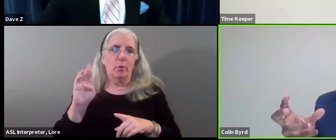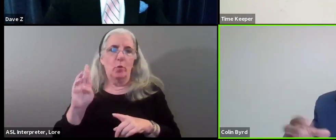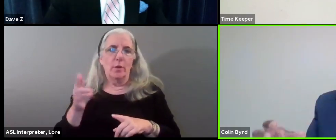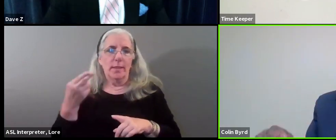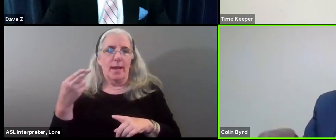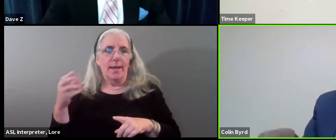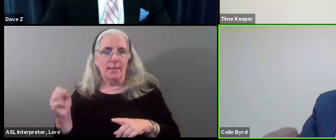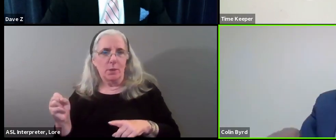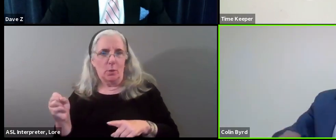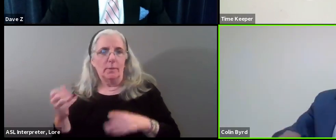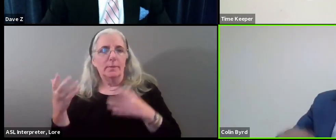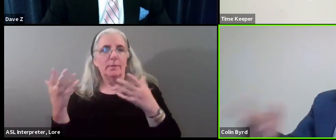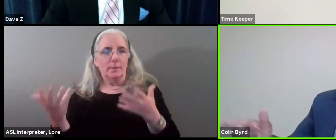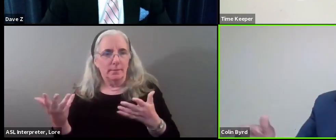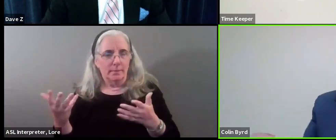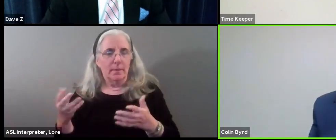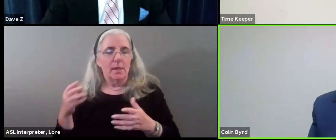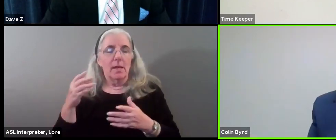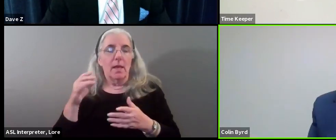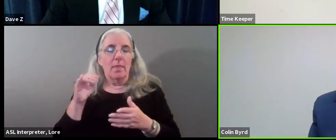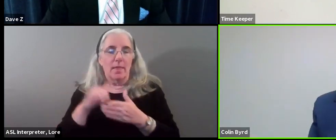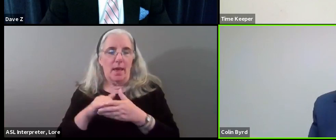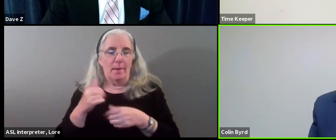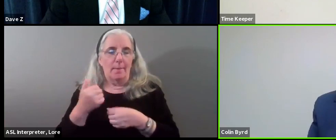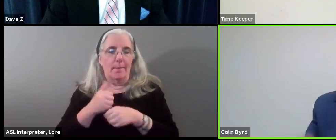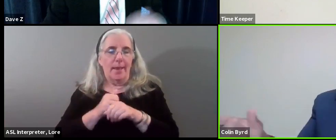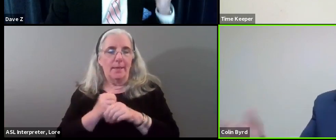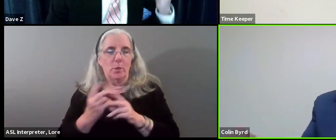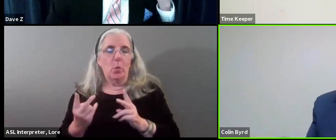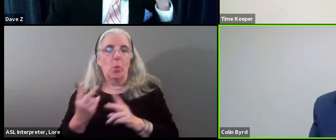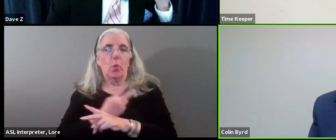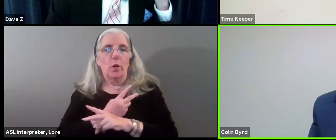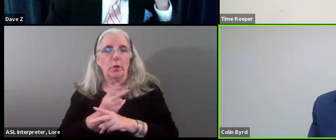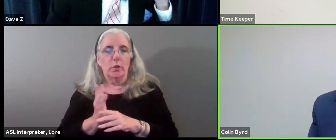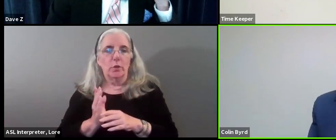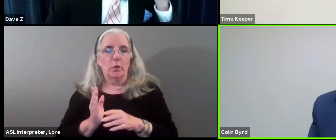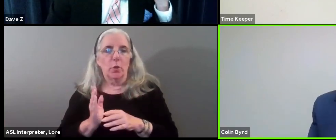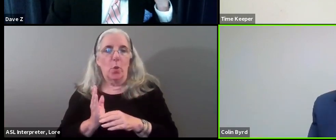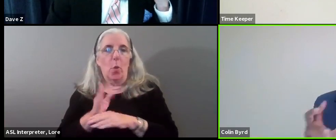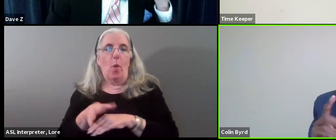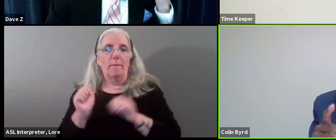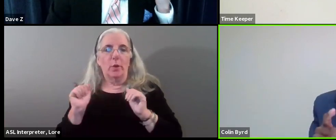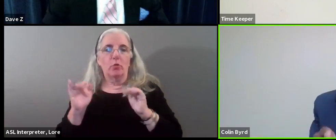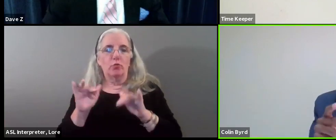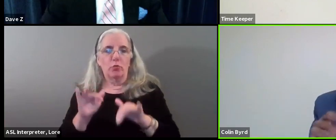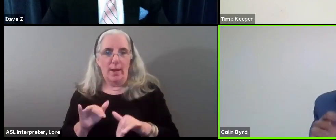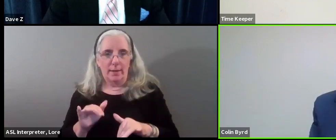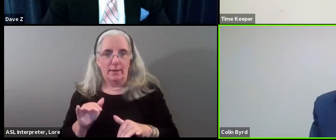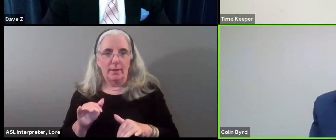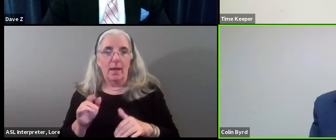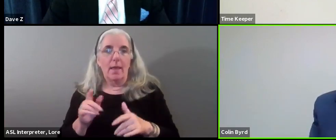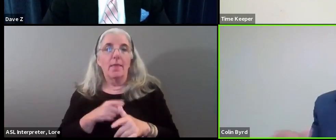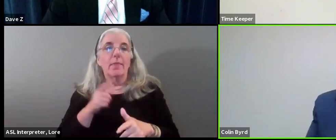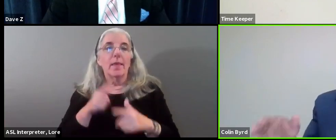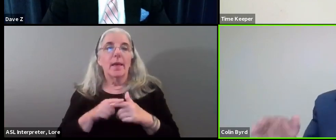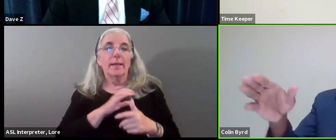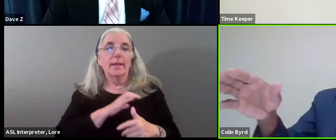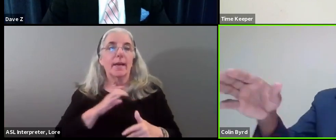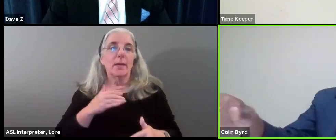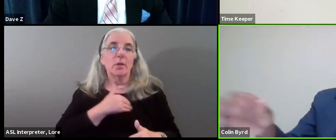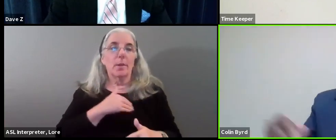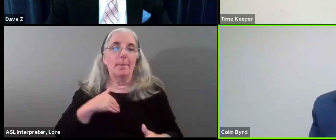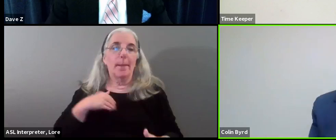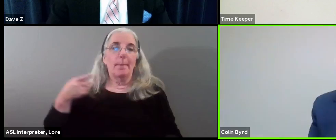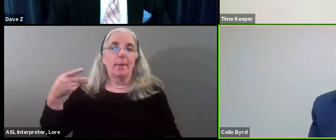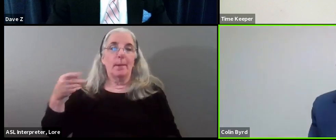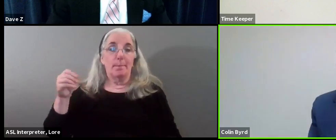consequences, of course, is that further contributed to overcrowding at that school. Now, council member Pope made an important point that even at